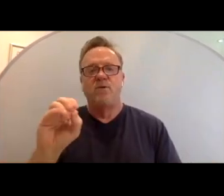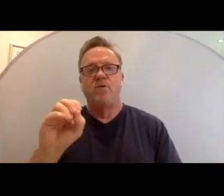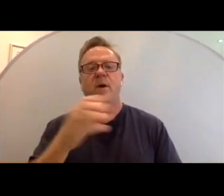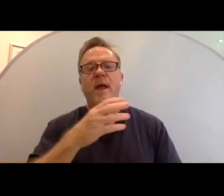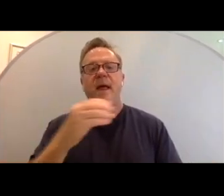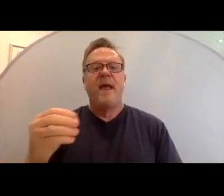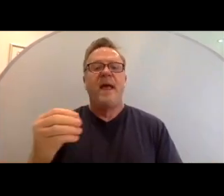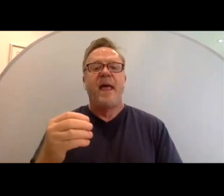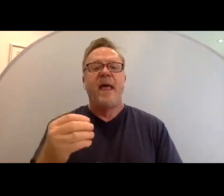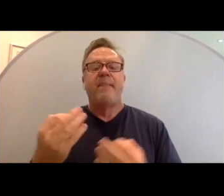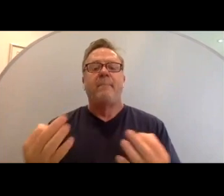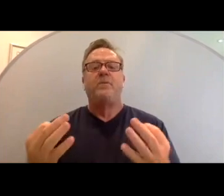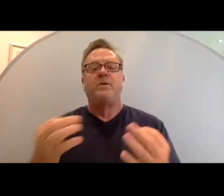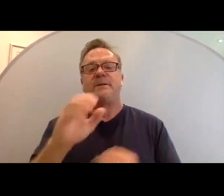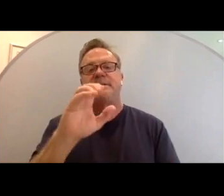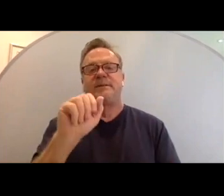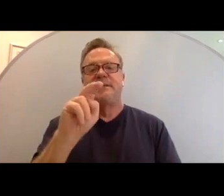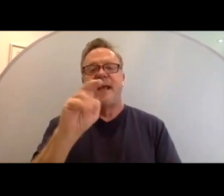Canon.